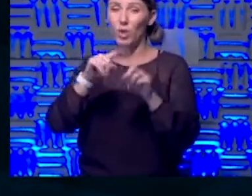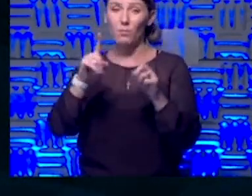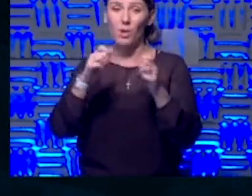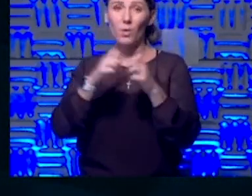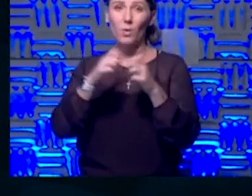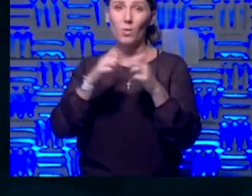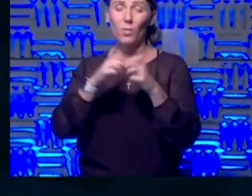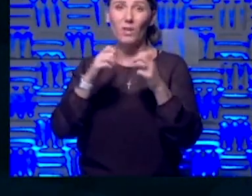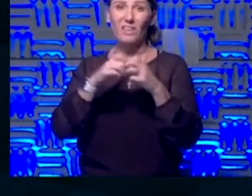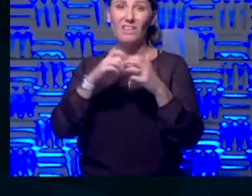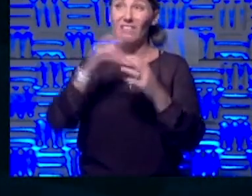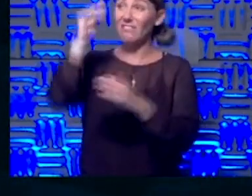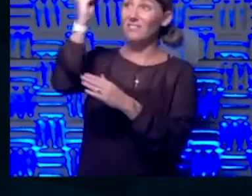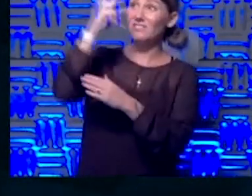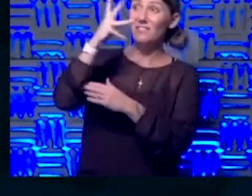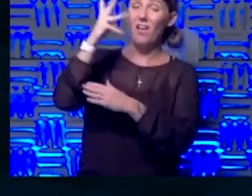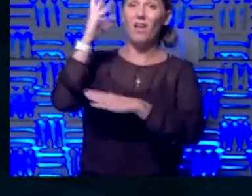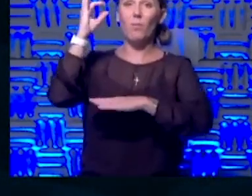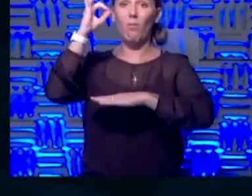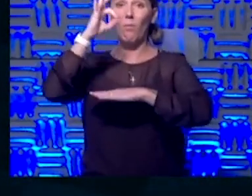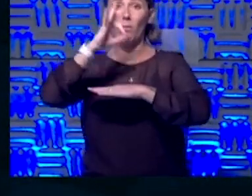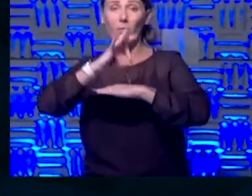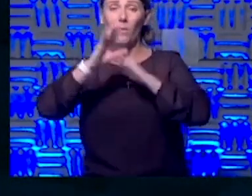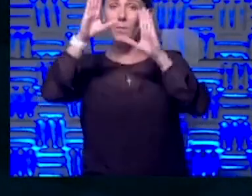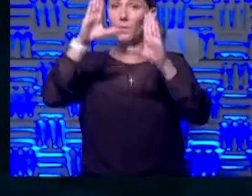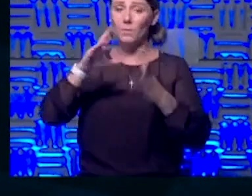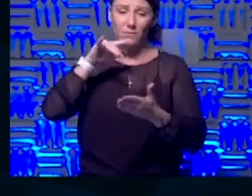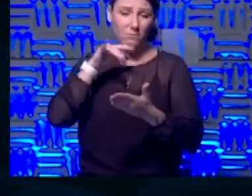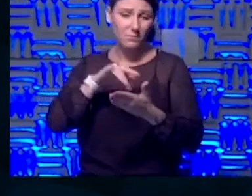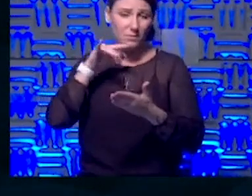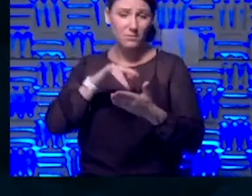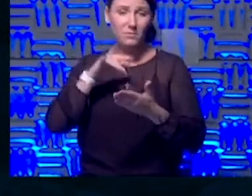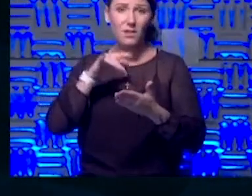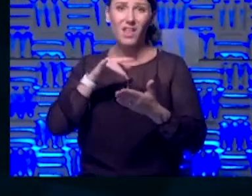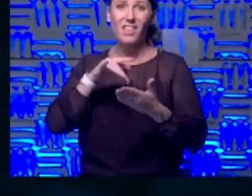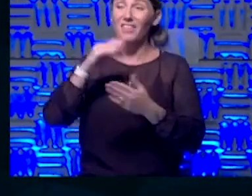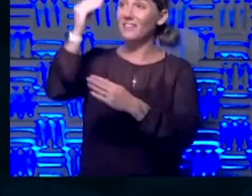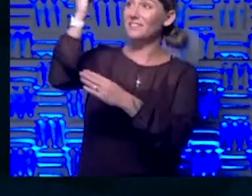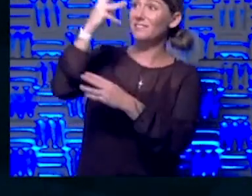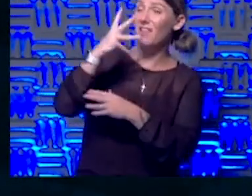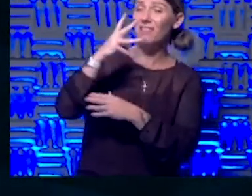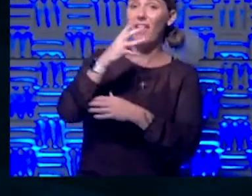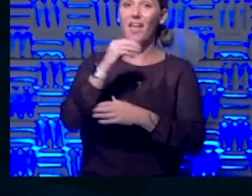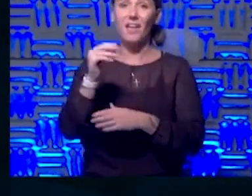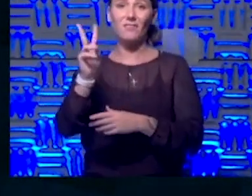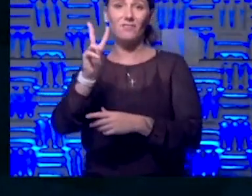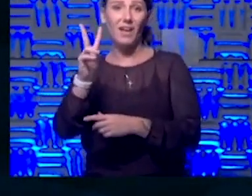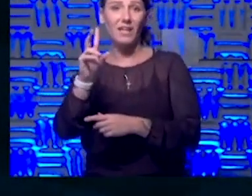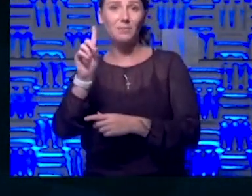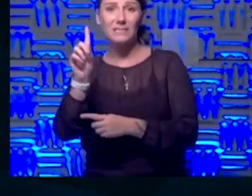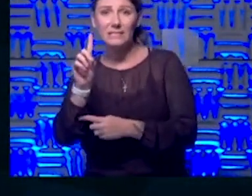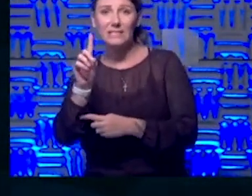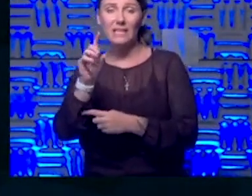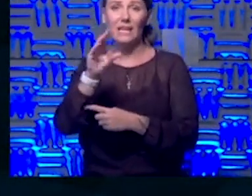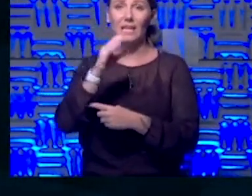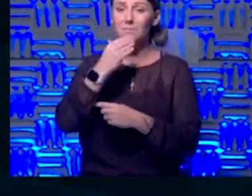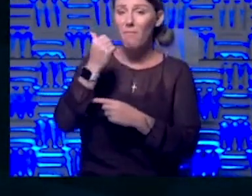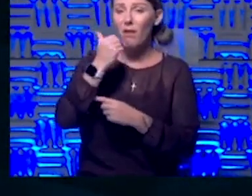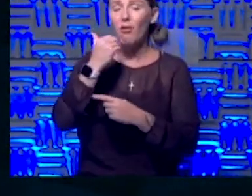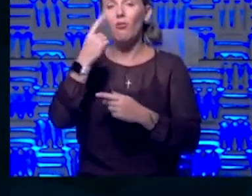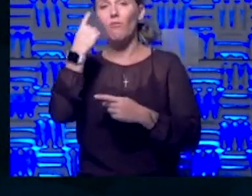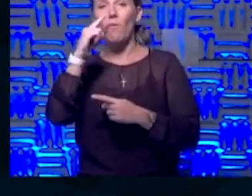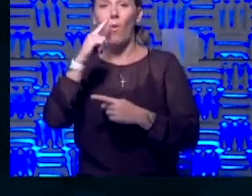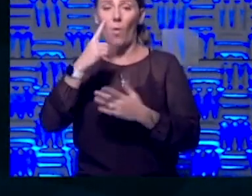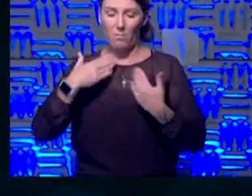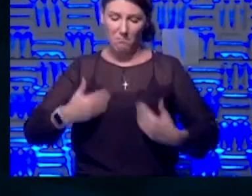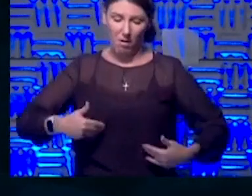everybody's getting great sunlight. There's great studies out there that show sunlight exposure and vitamin D, vitamin D relating to better immune systems and